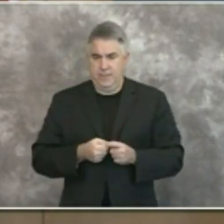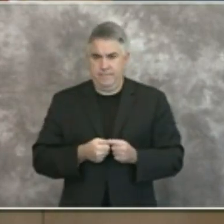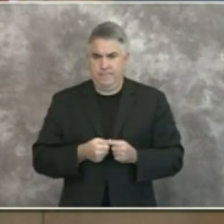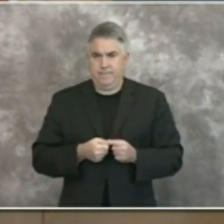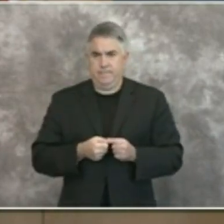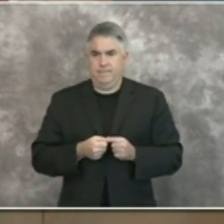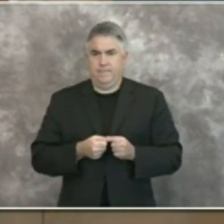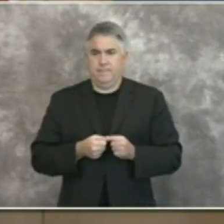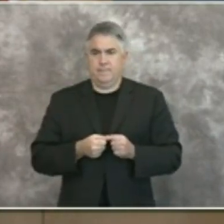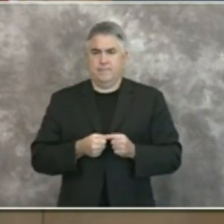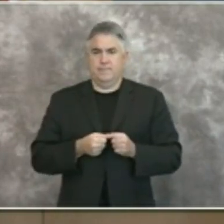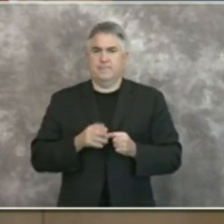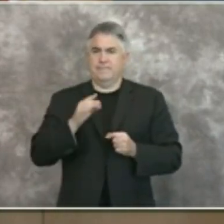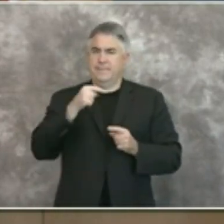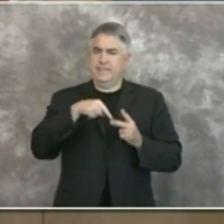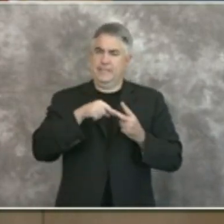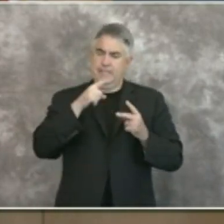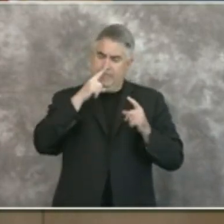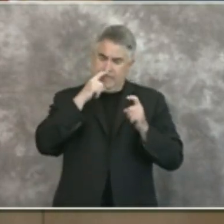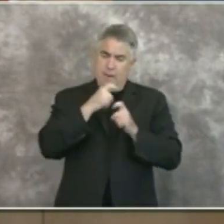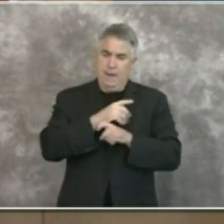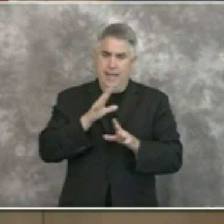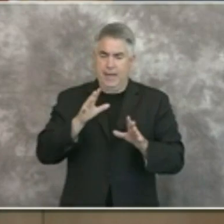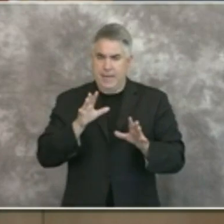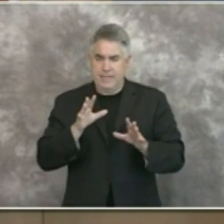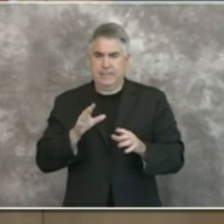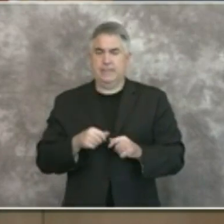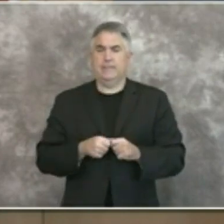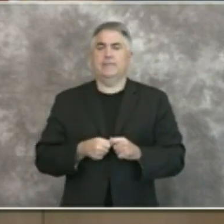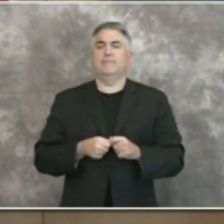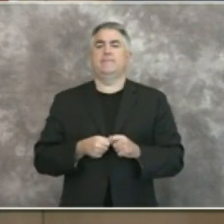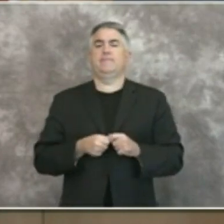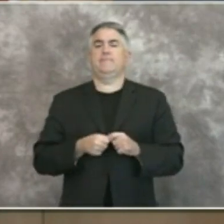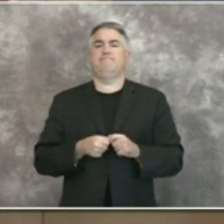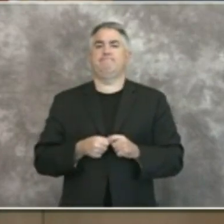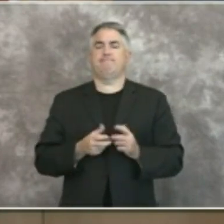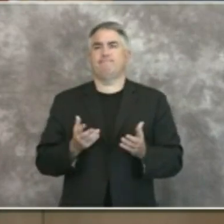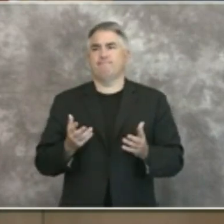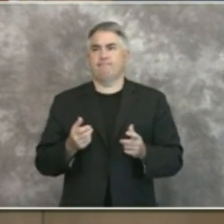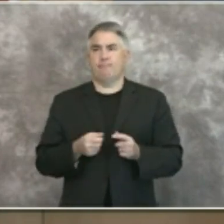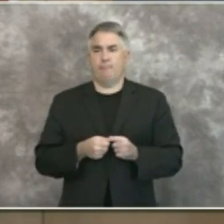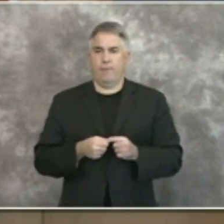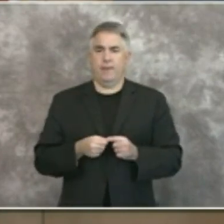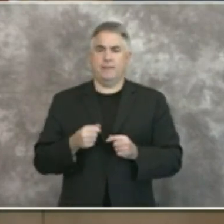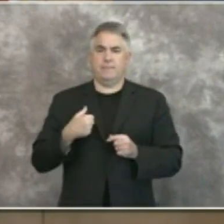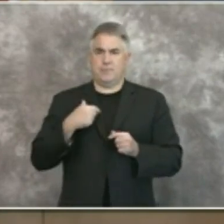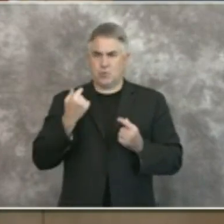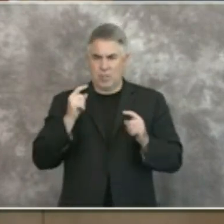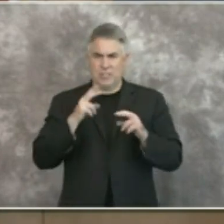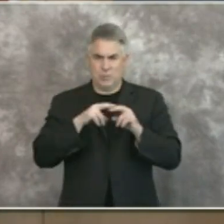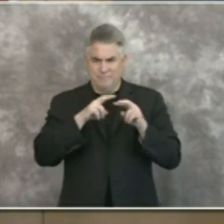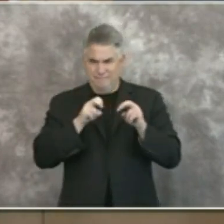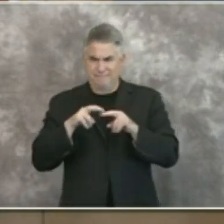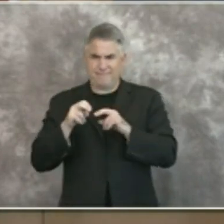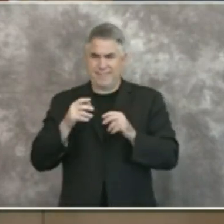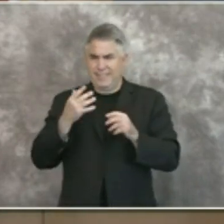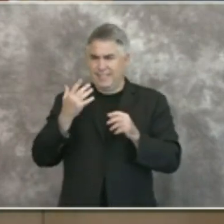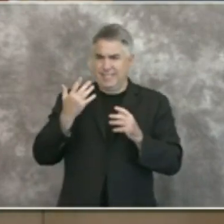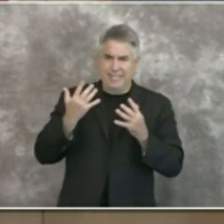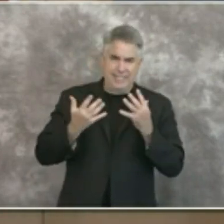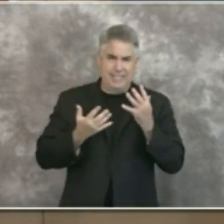it's a little complex it's a little nuance we have tried to design what we think best reflects